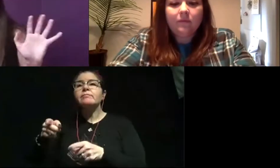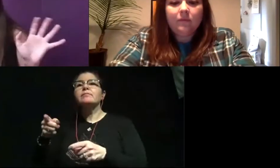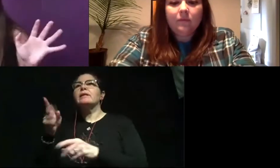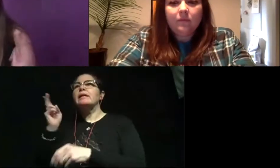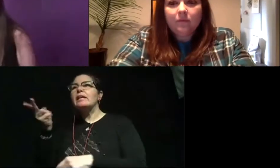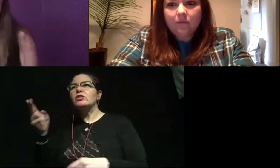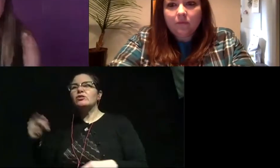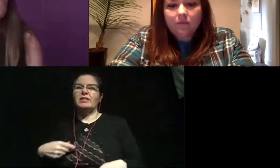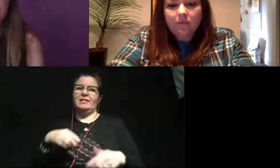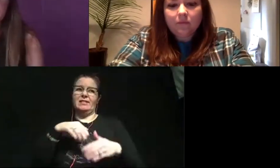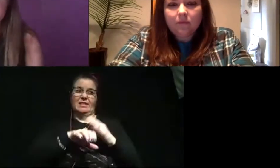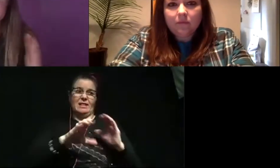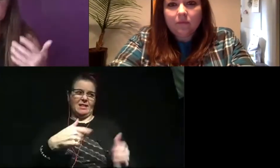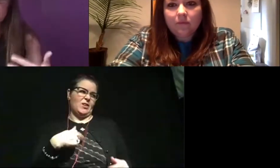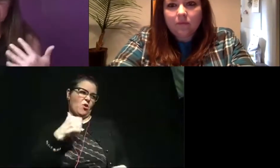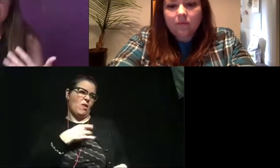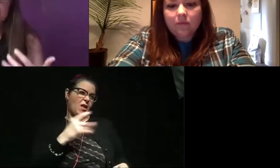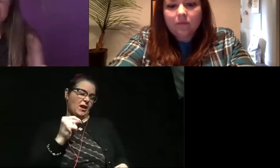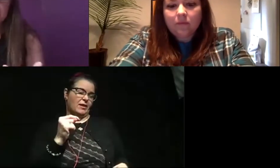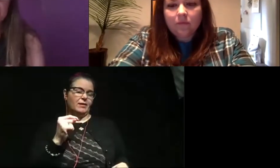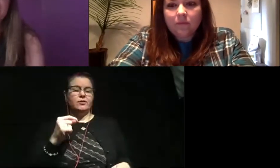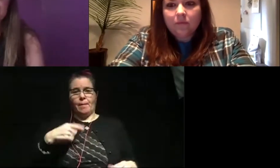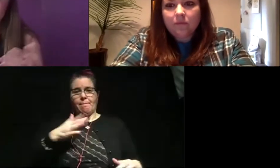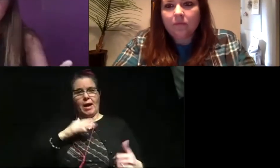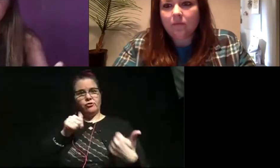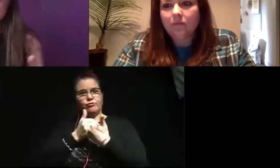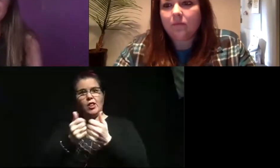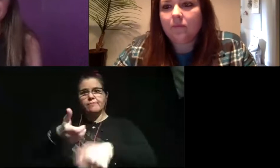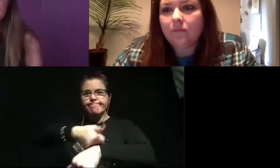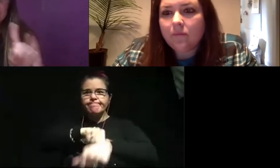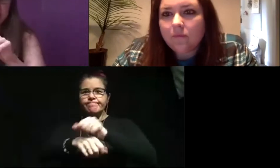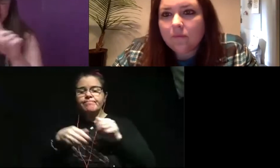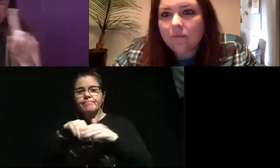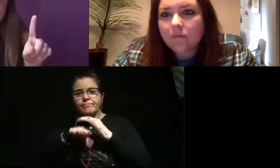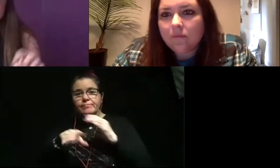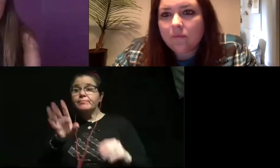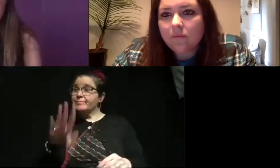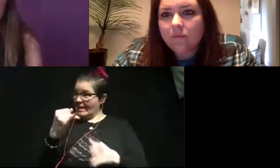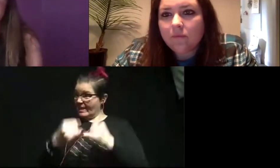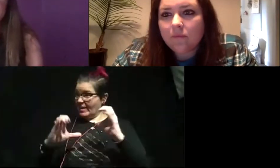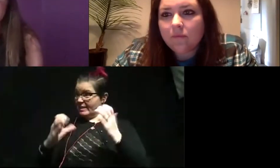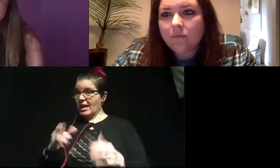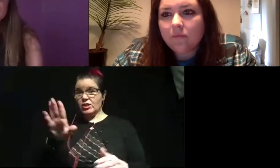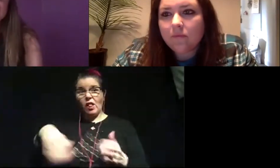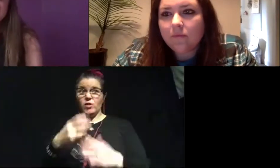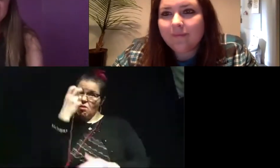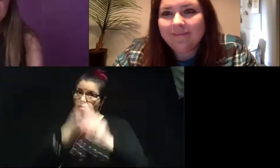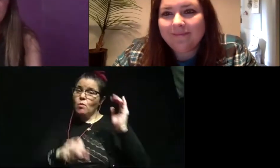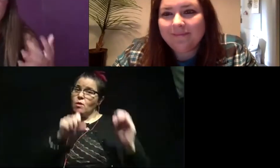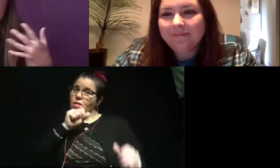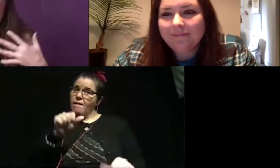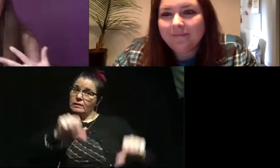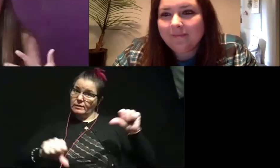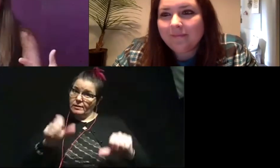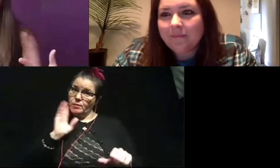going to like this class. So I find it the greatest challenge on earth to walk in there and say, by the end of this class, all of you will love science. So